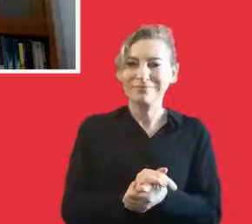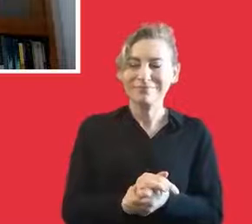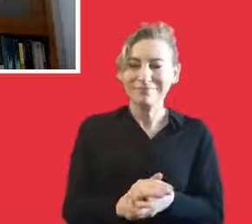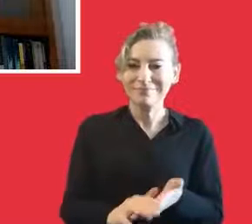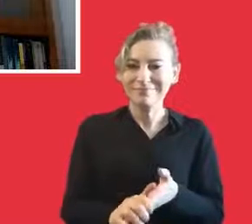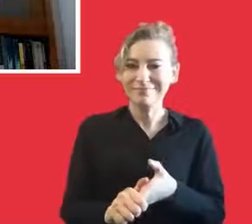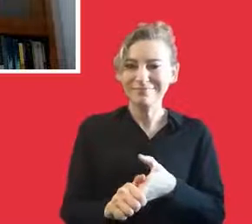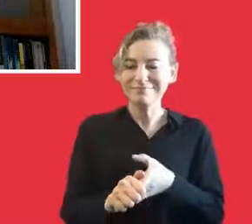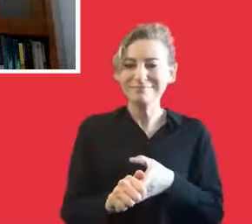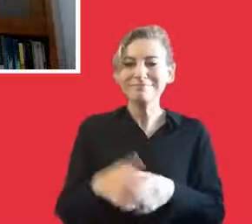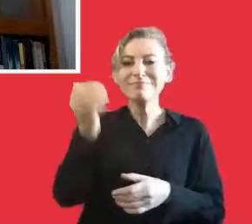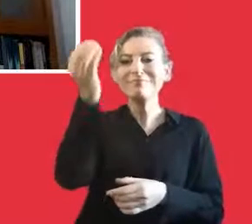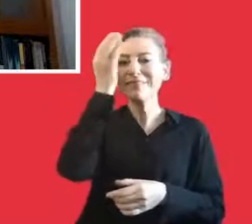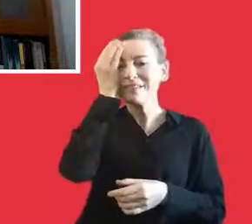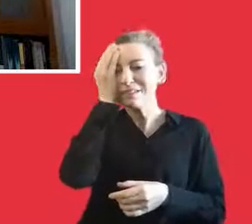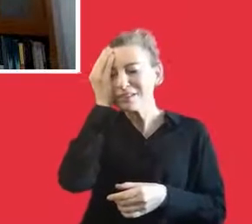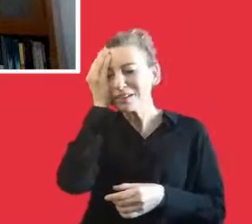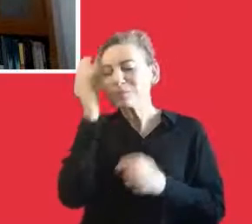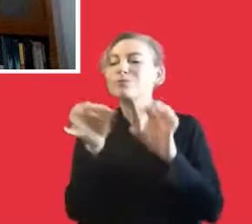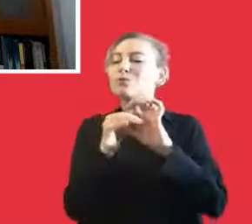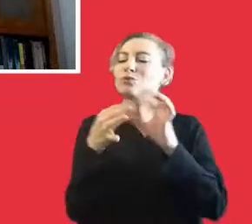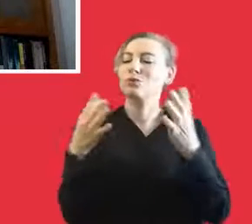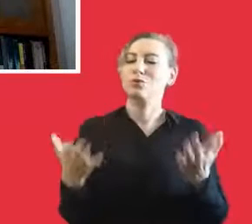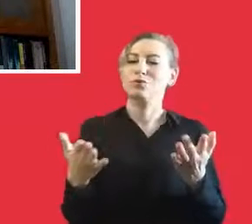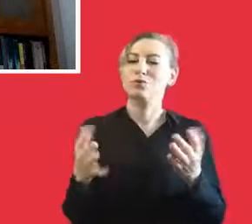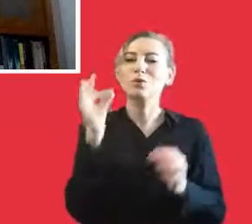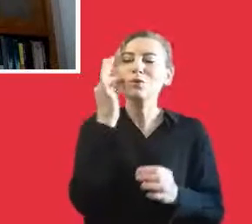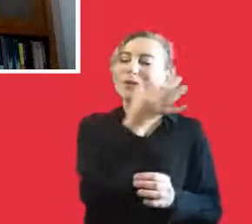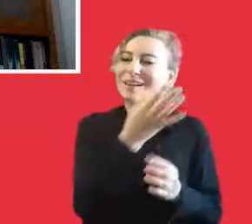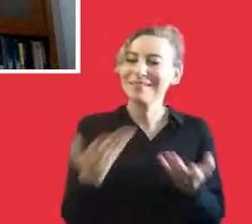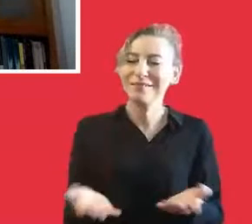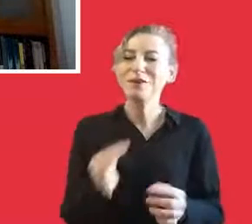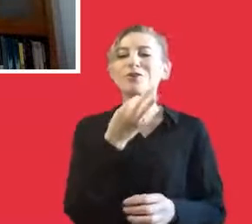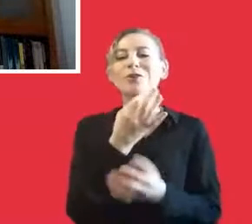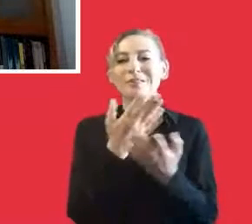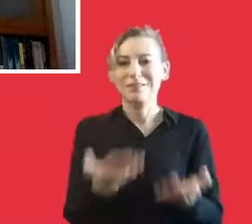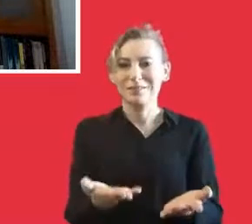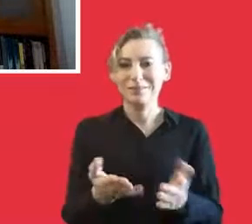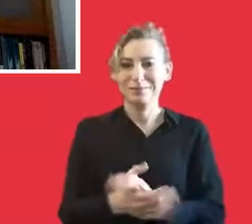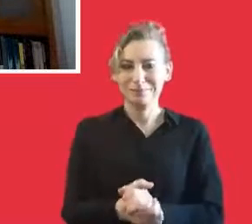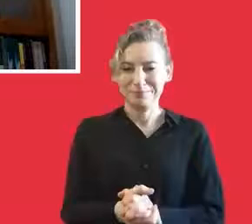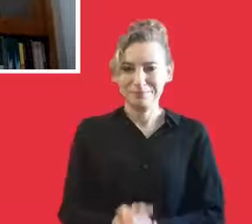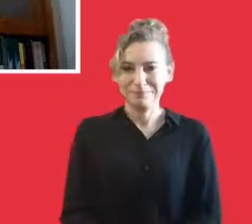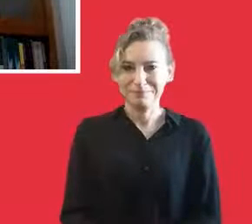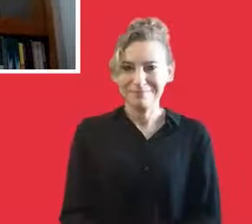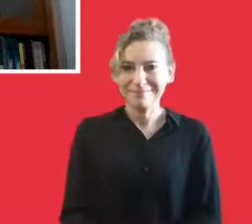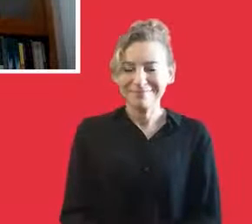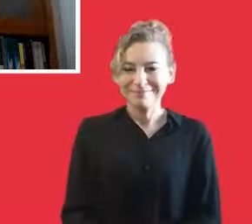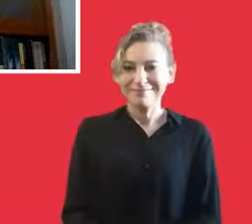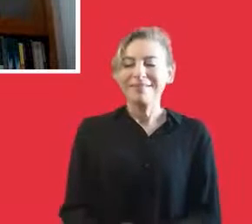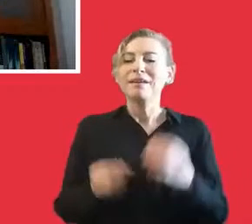And they have to have the solidarity. And they have to help the people who are underprivileged. Okay. Thank you.